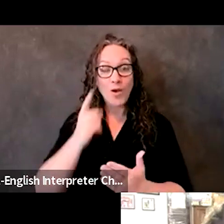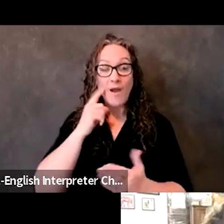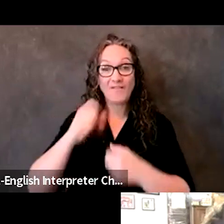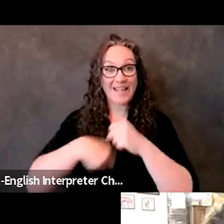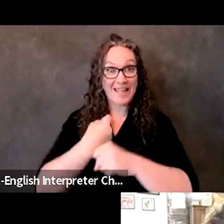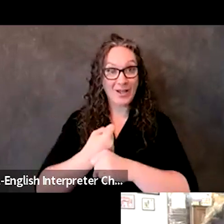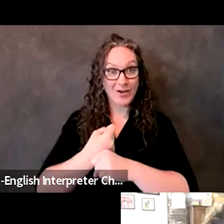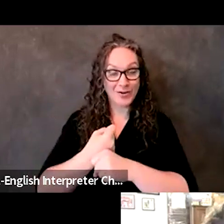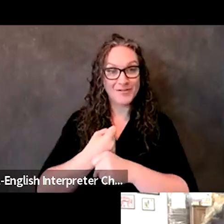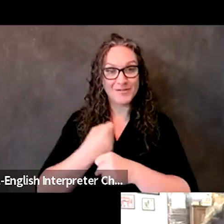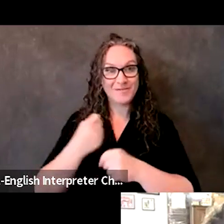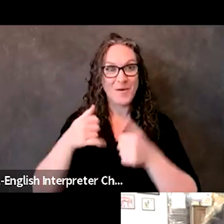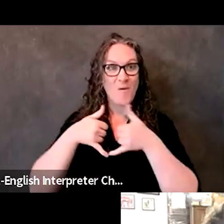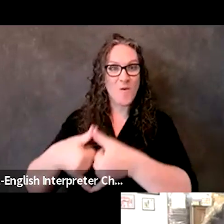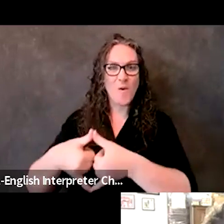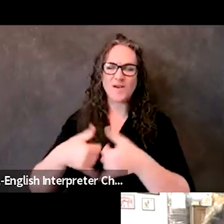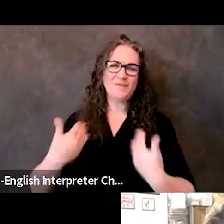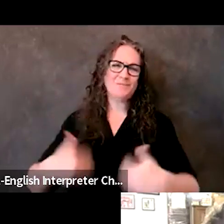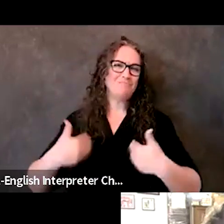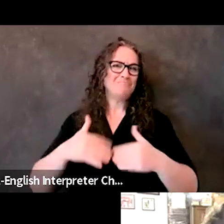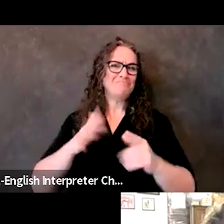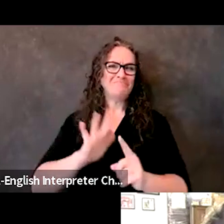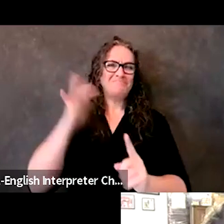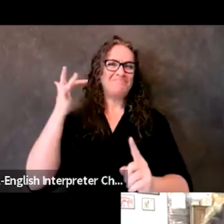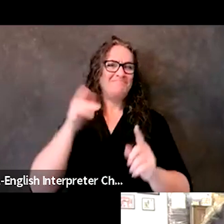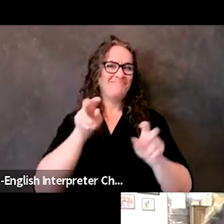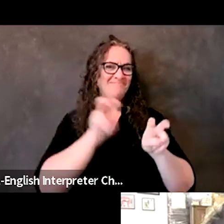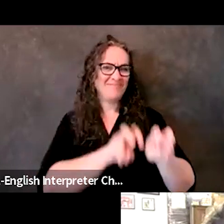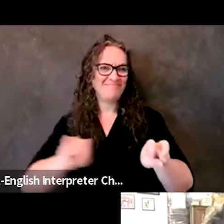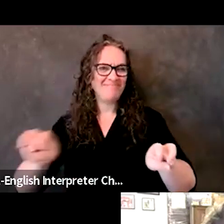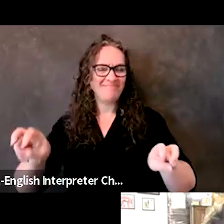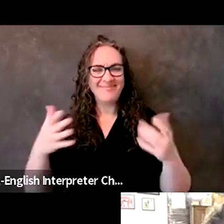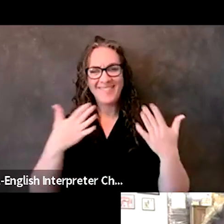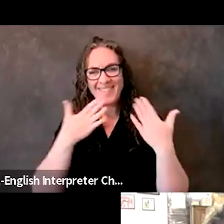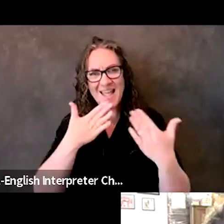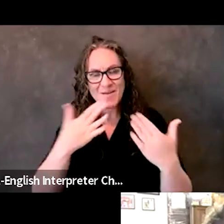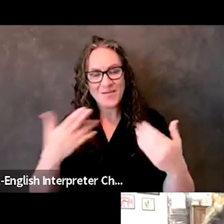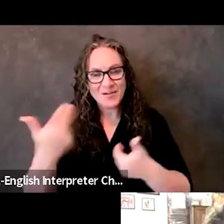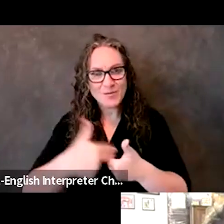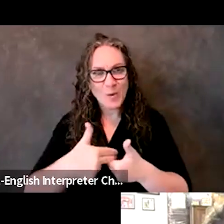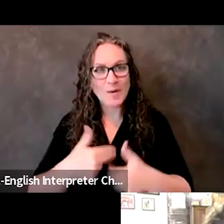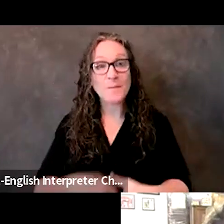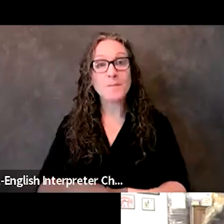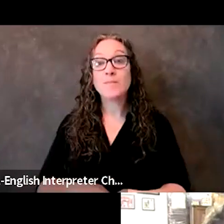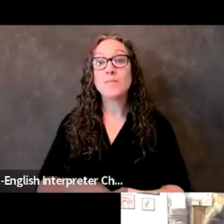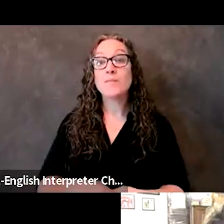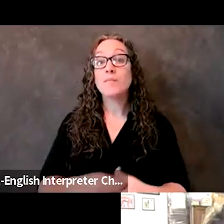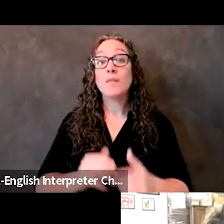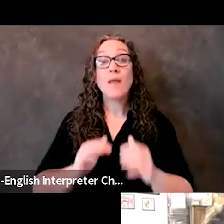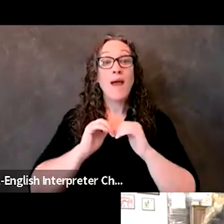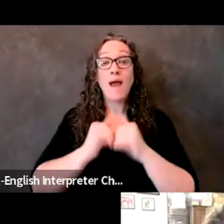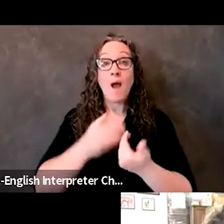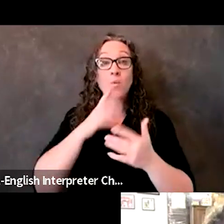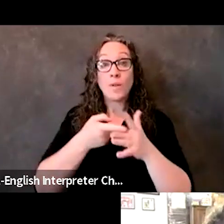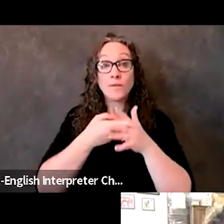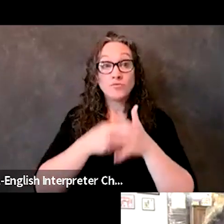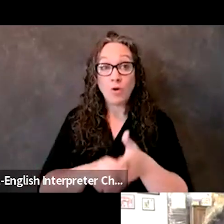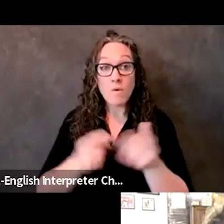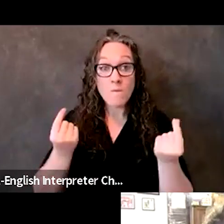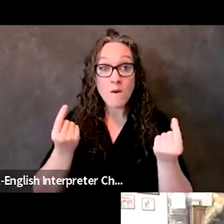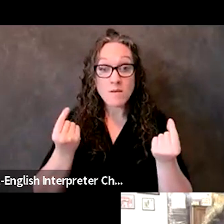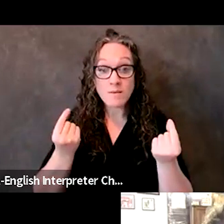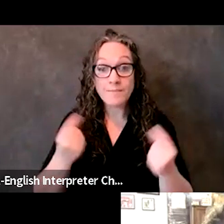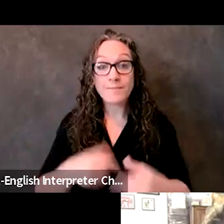very distinguished panel. Thank you all for being with us today. I think what we're going to do here to start it out is